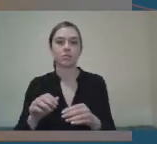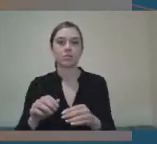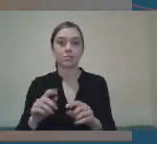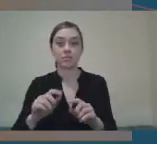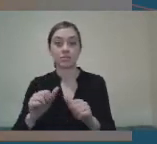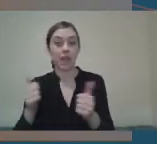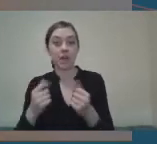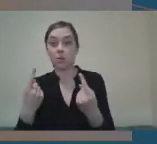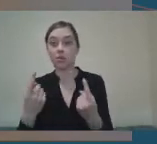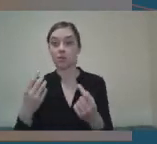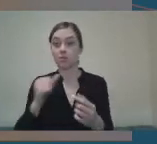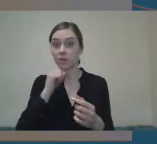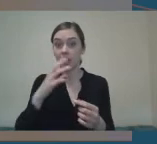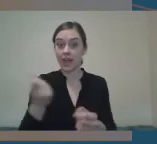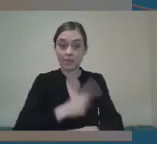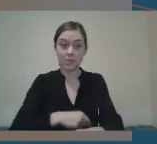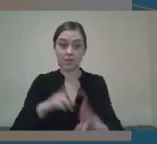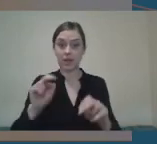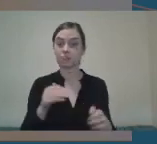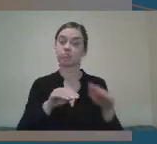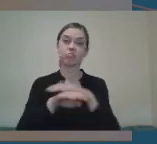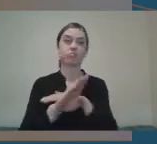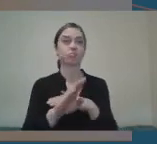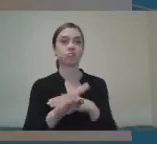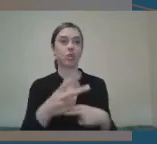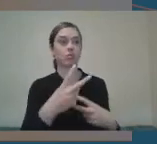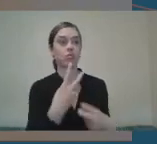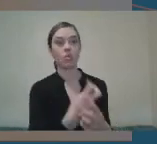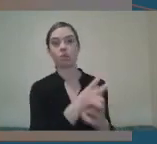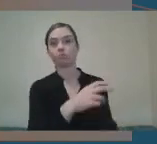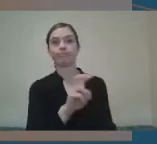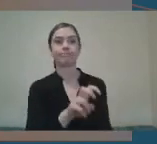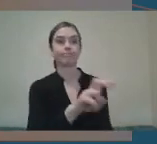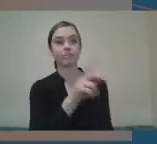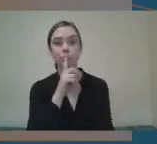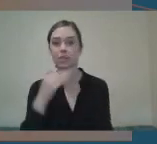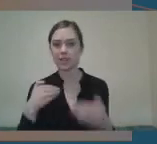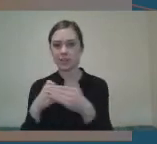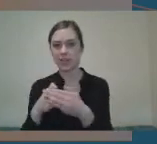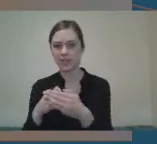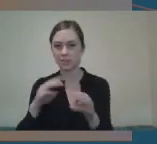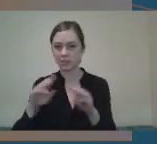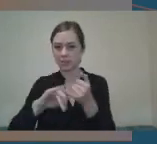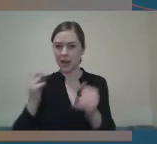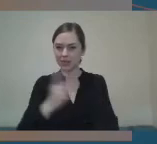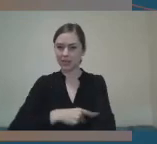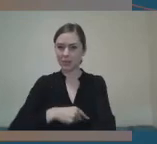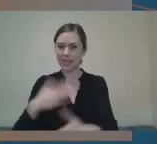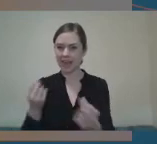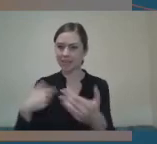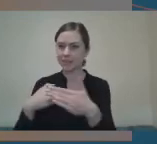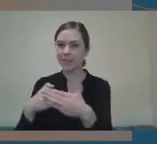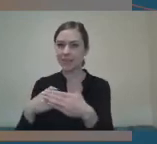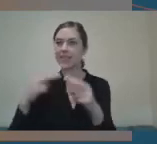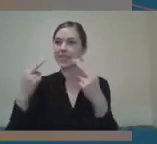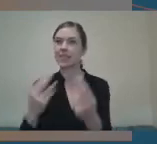just go out our front door and go for a run. But that the limitation that people with disabilities had where they needed somebody to come with